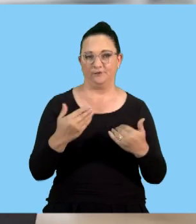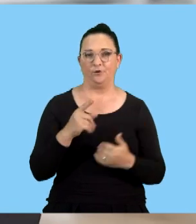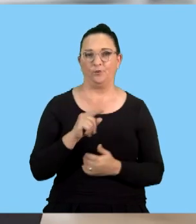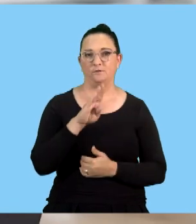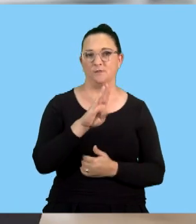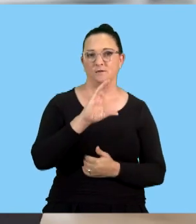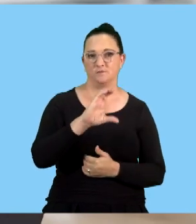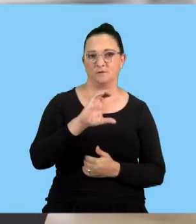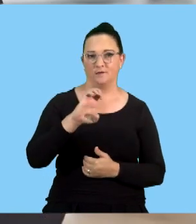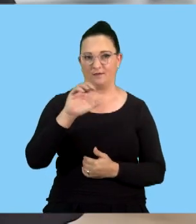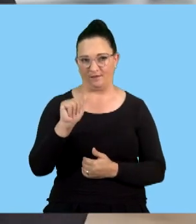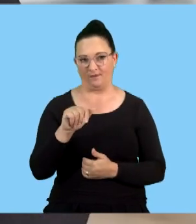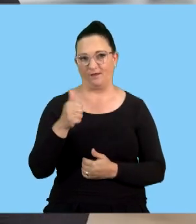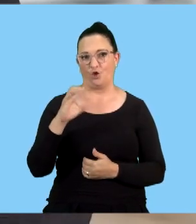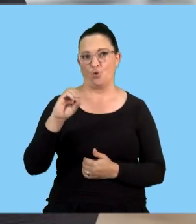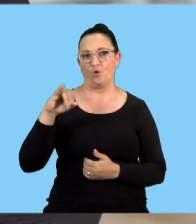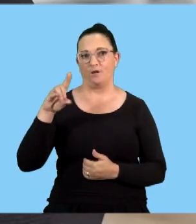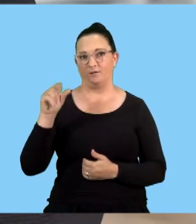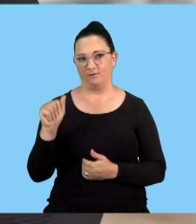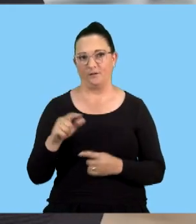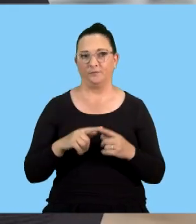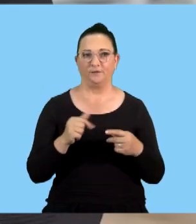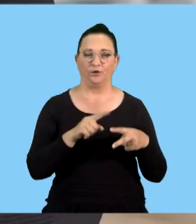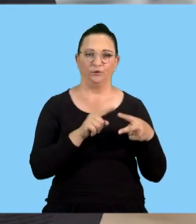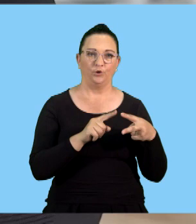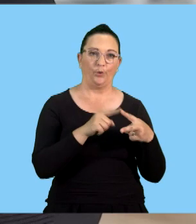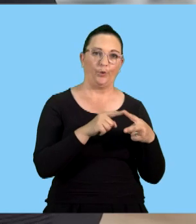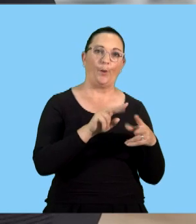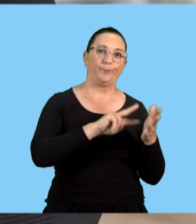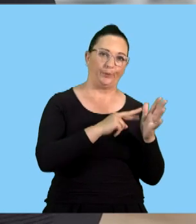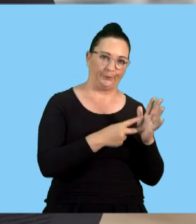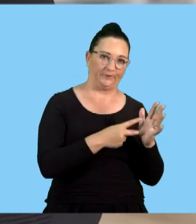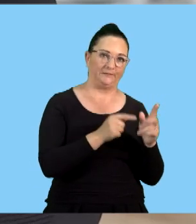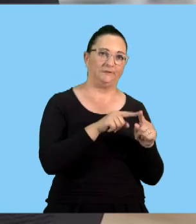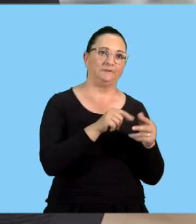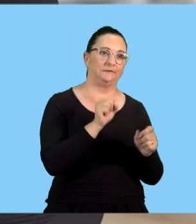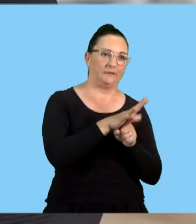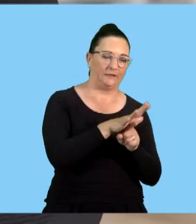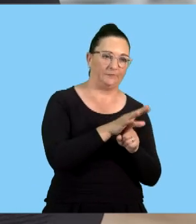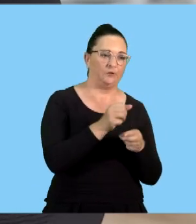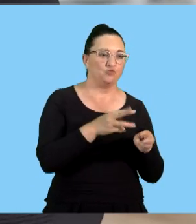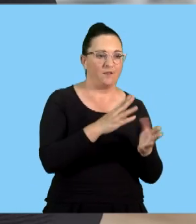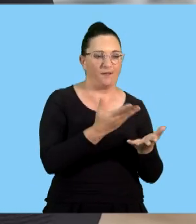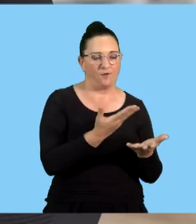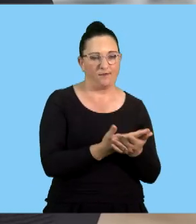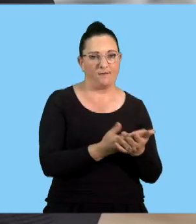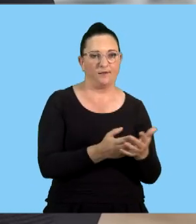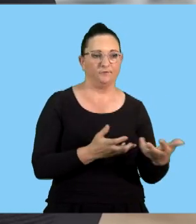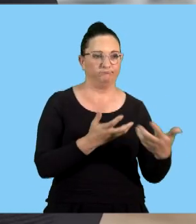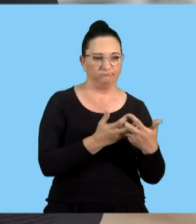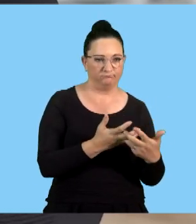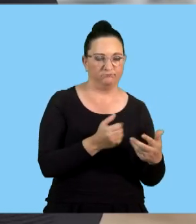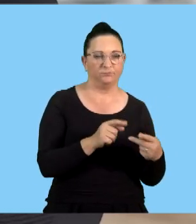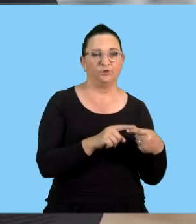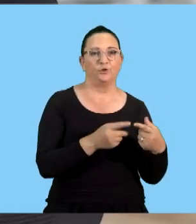BCA and then we did COERA, but under BCA we did the purpose, the impact, ways to comply, the penalties, as